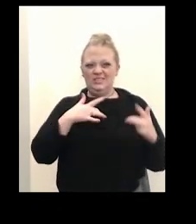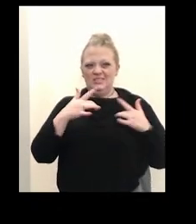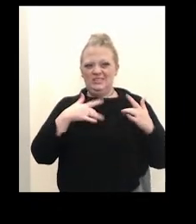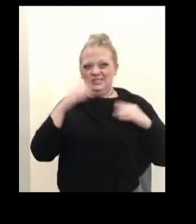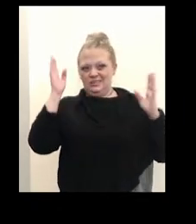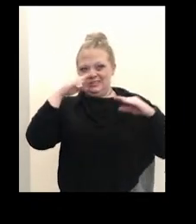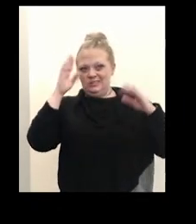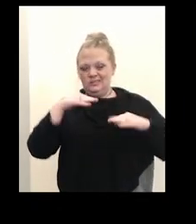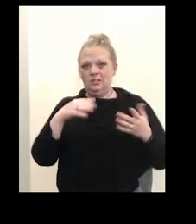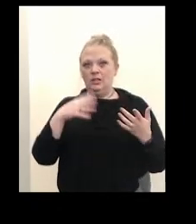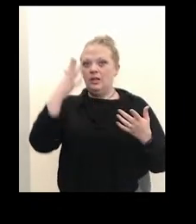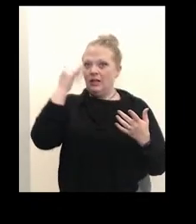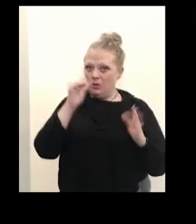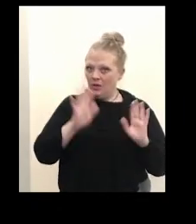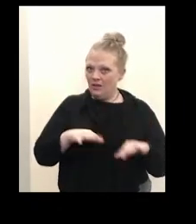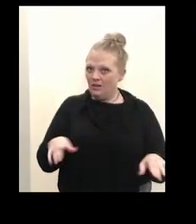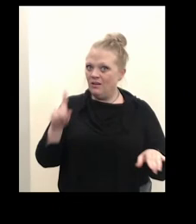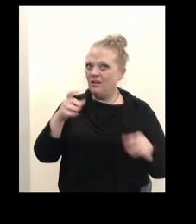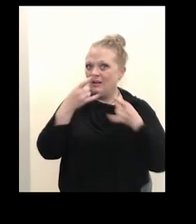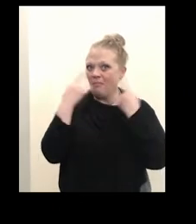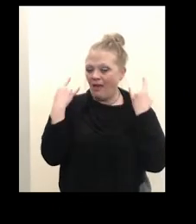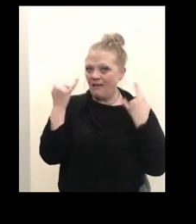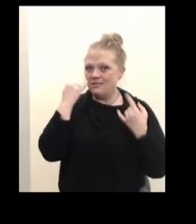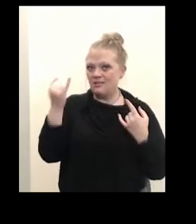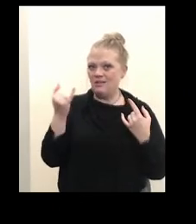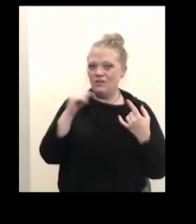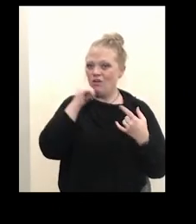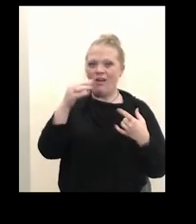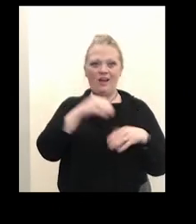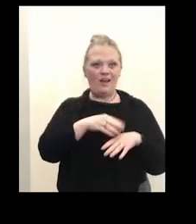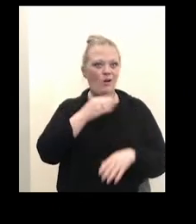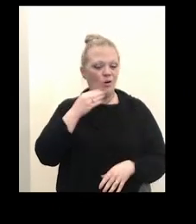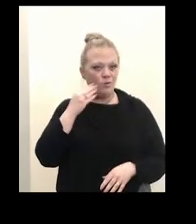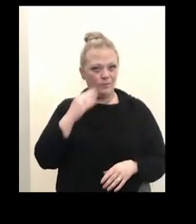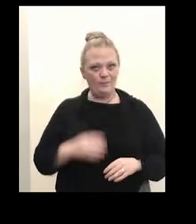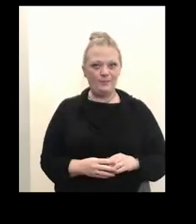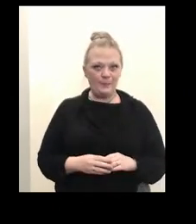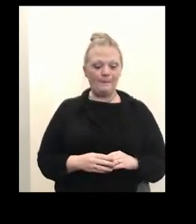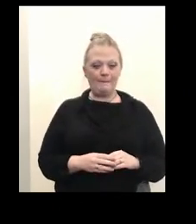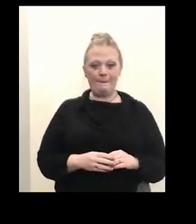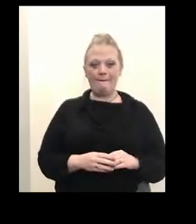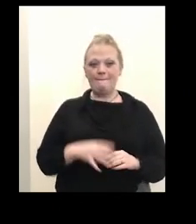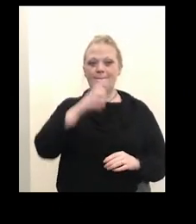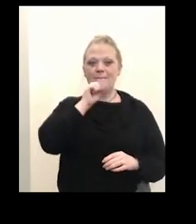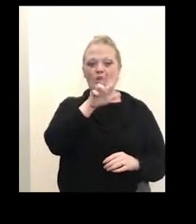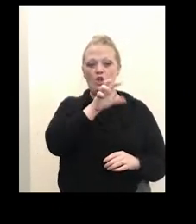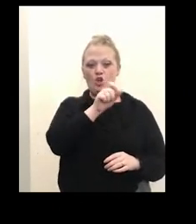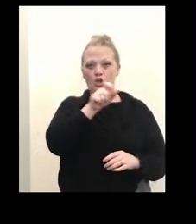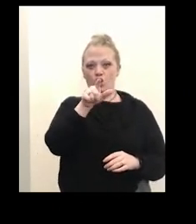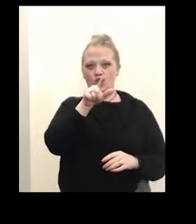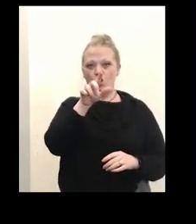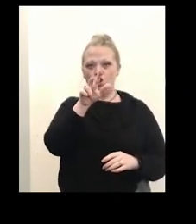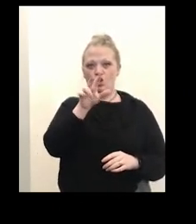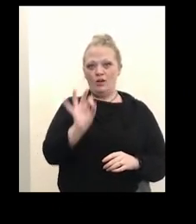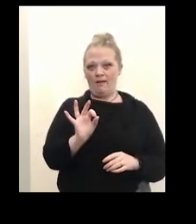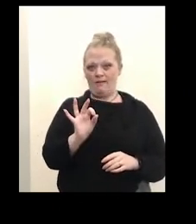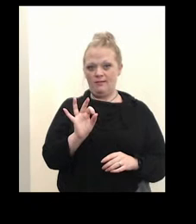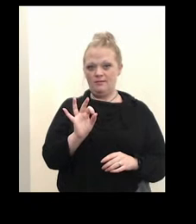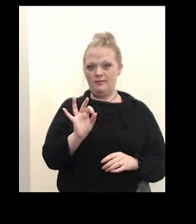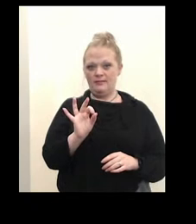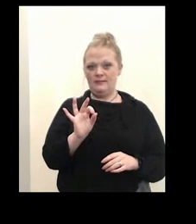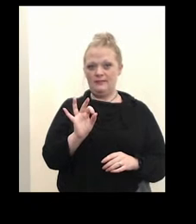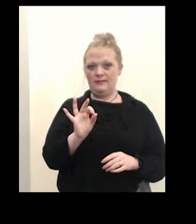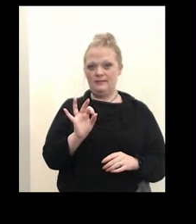need to be masked when they're outside of their home setting. And then in the 30 to 39 year old age category, had the highest,